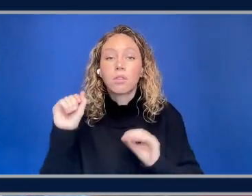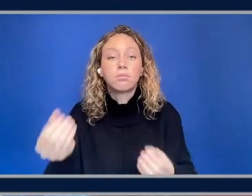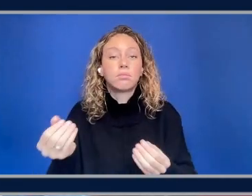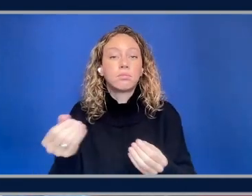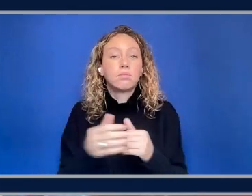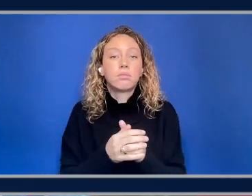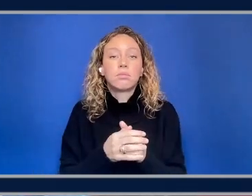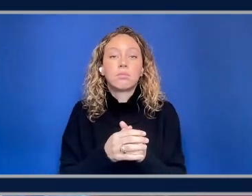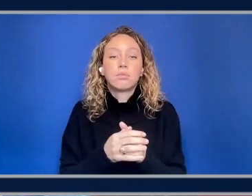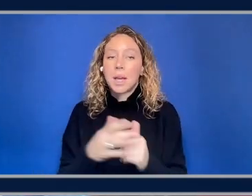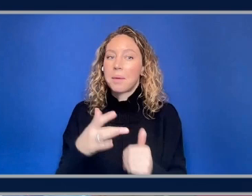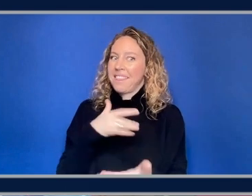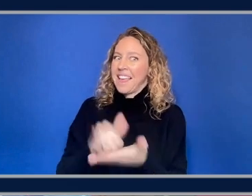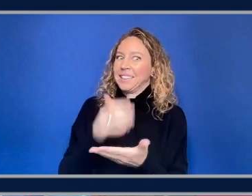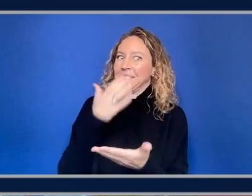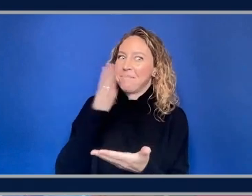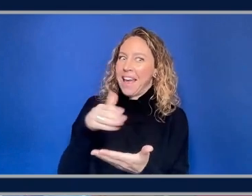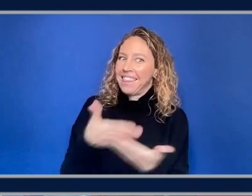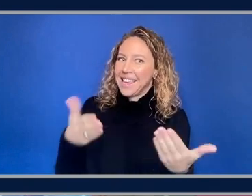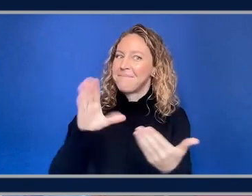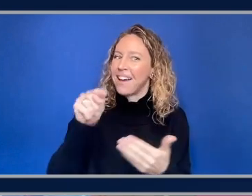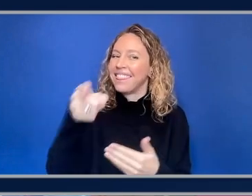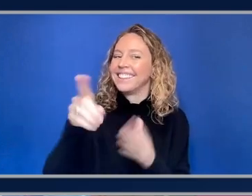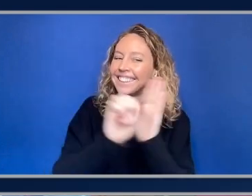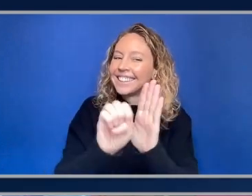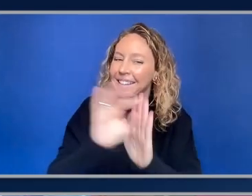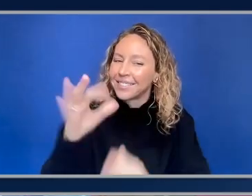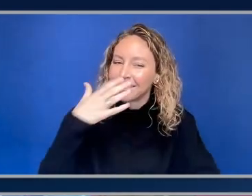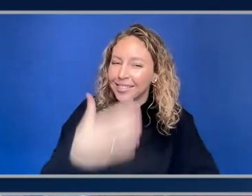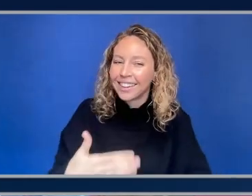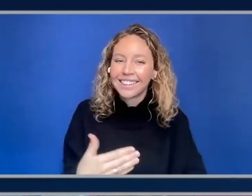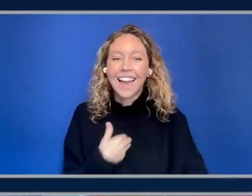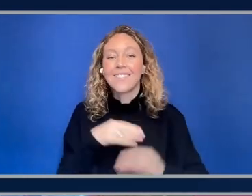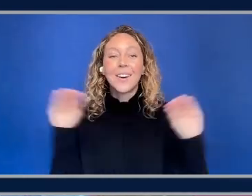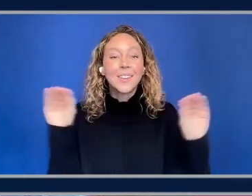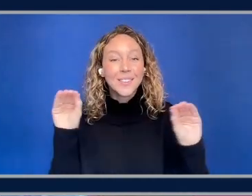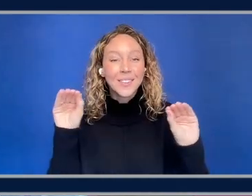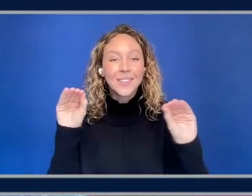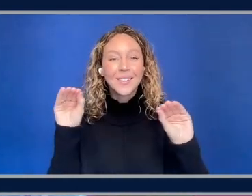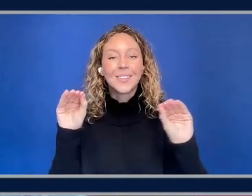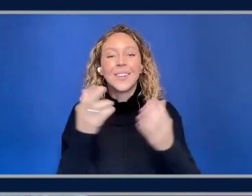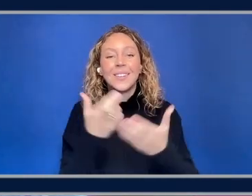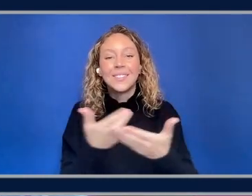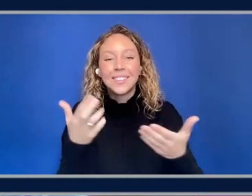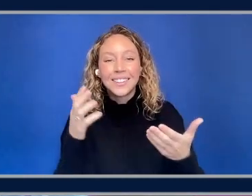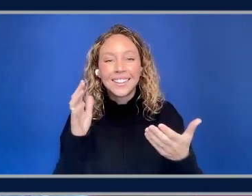Normally this would be a bad thing. Yeah. I don't even have any damage sets. This is a great demo.